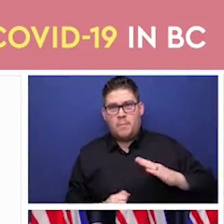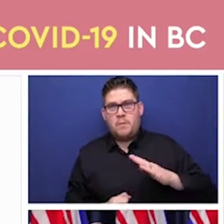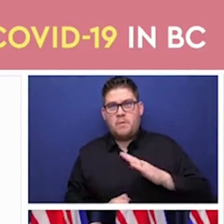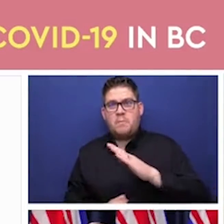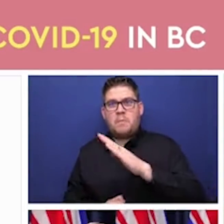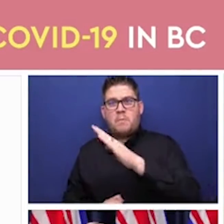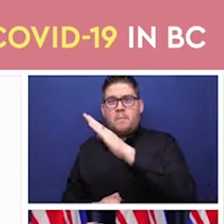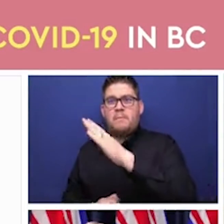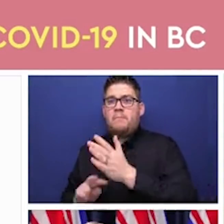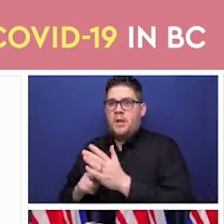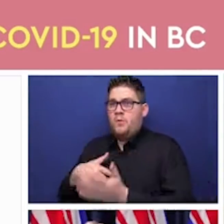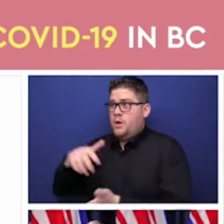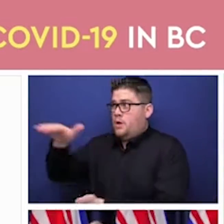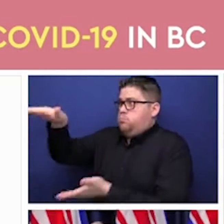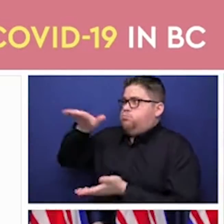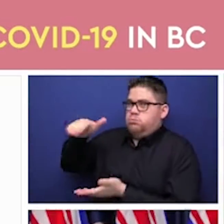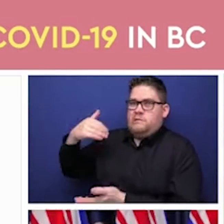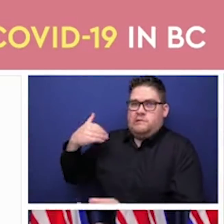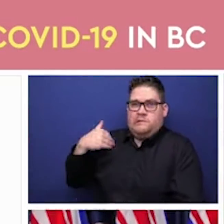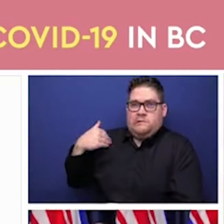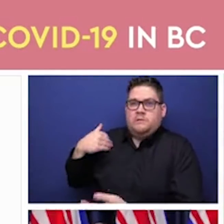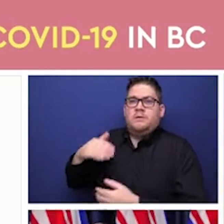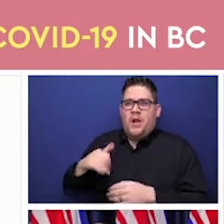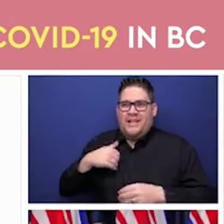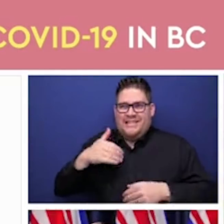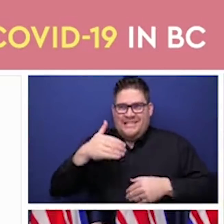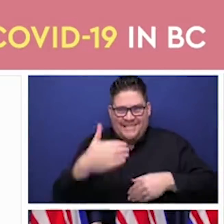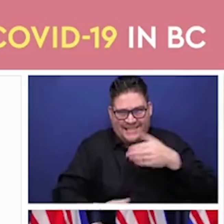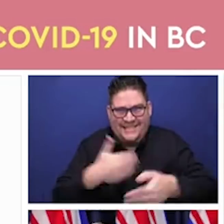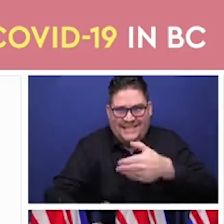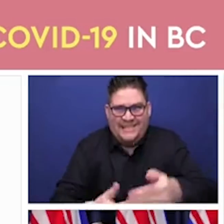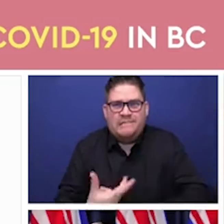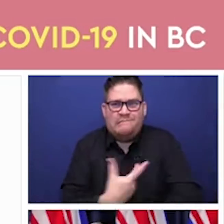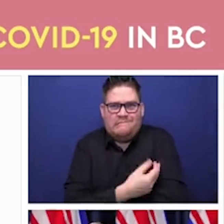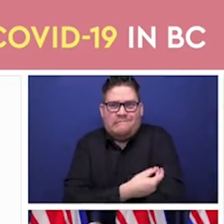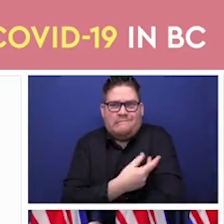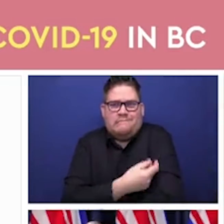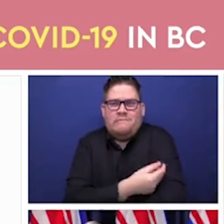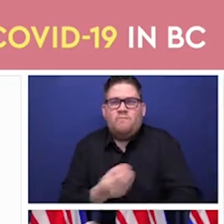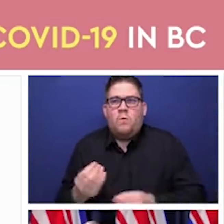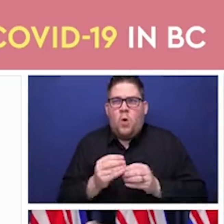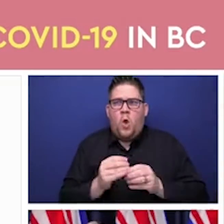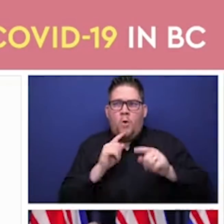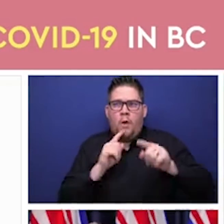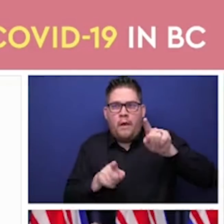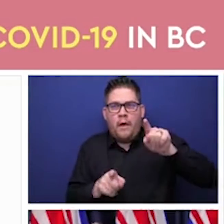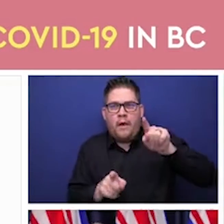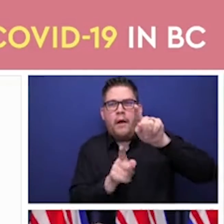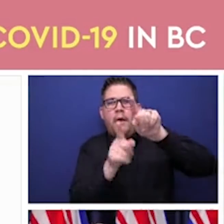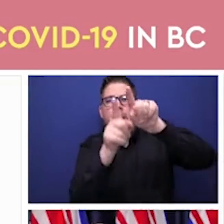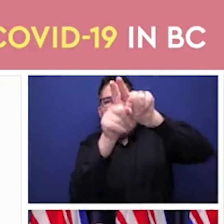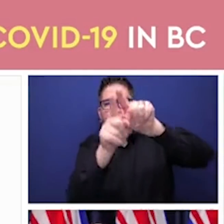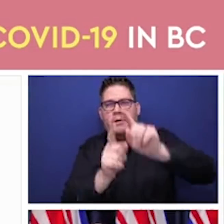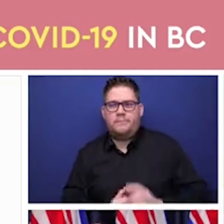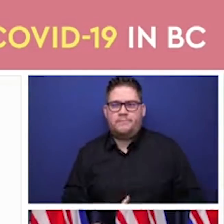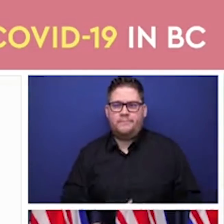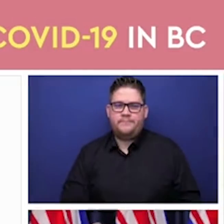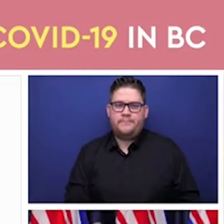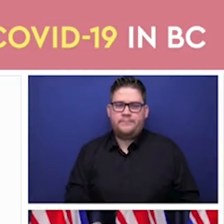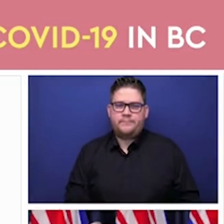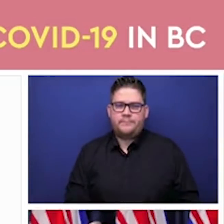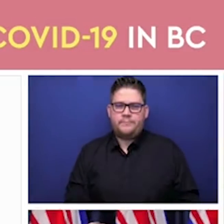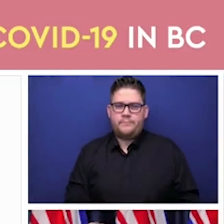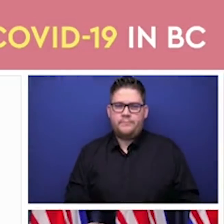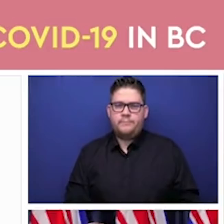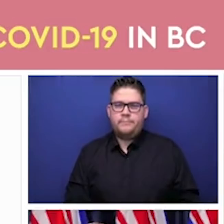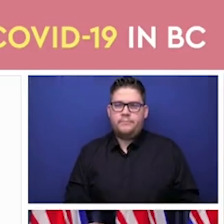On our next slide you can see that we have strong vaccine efficacy as Dr Henry has referred to. It has